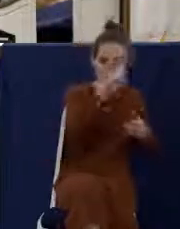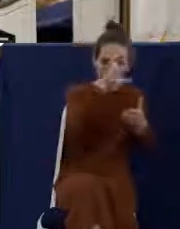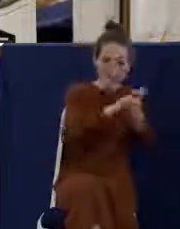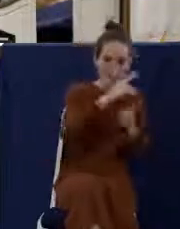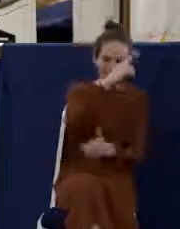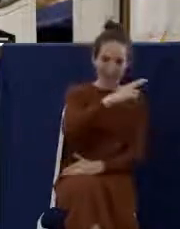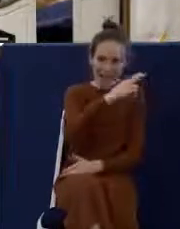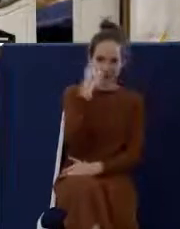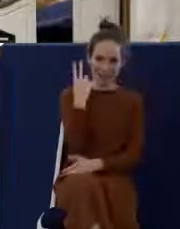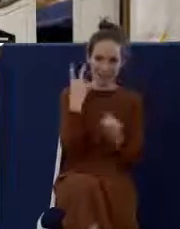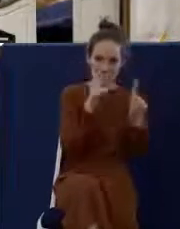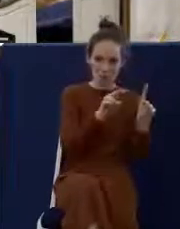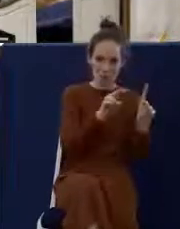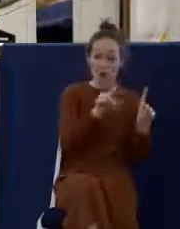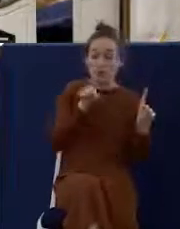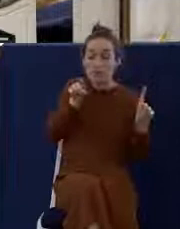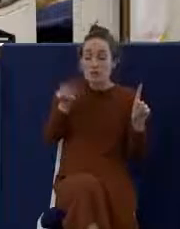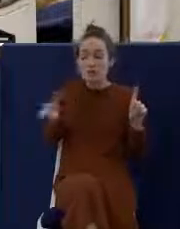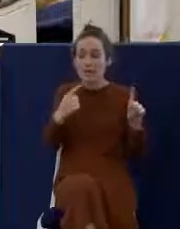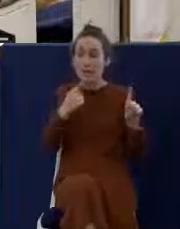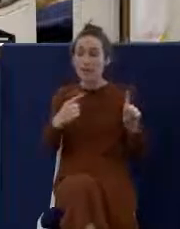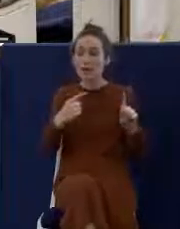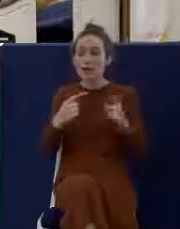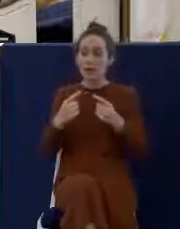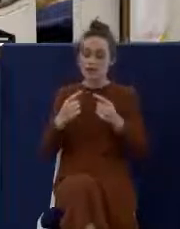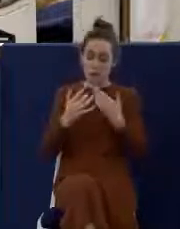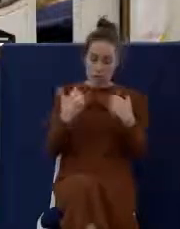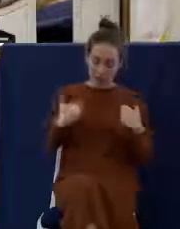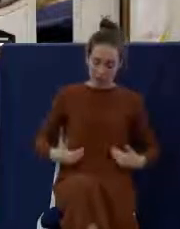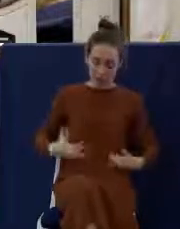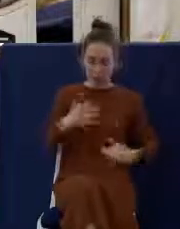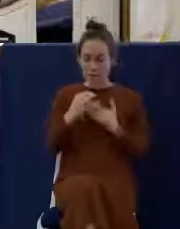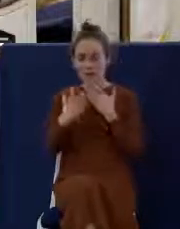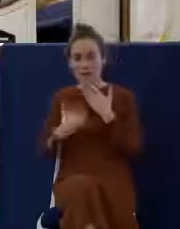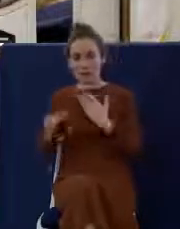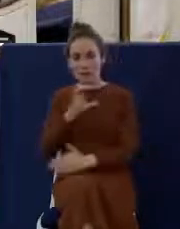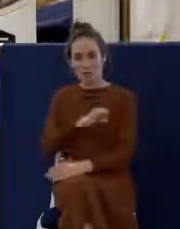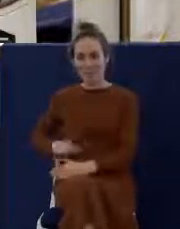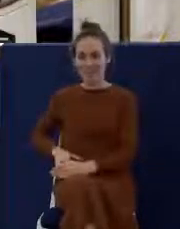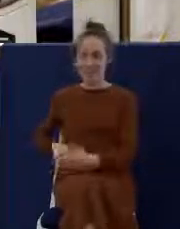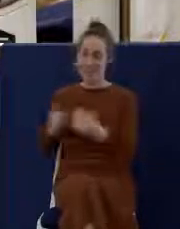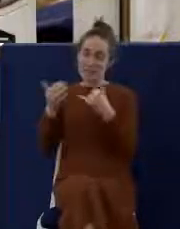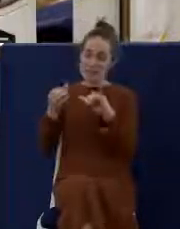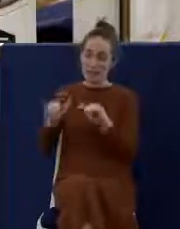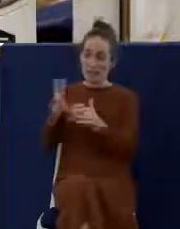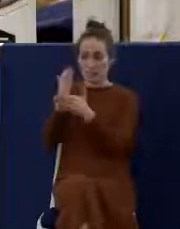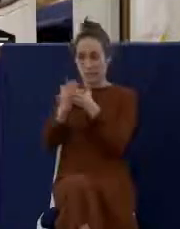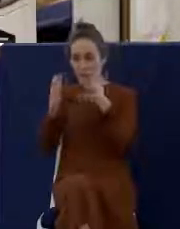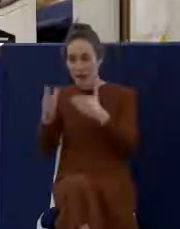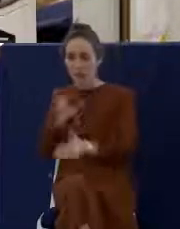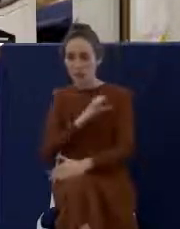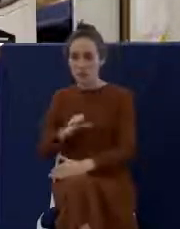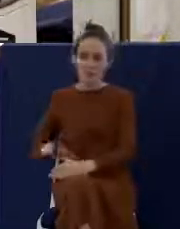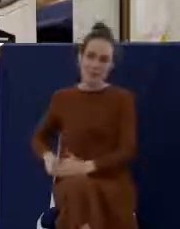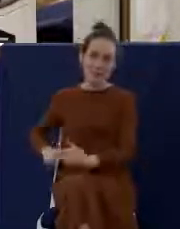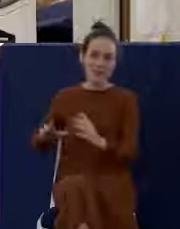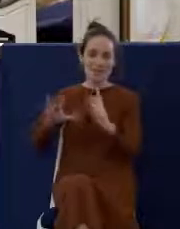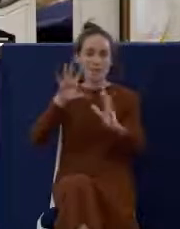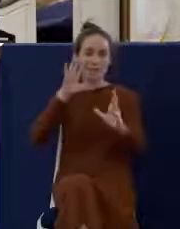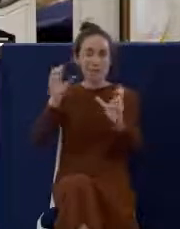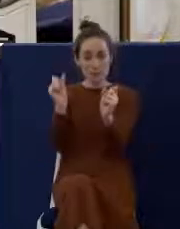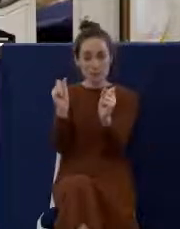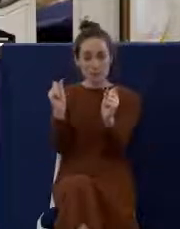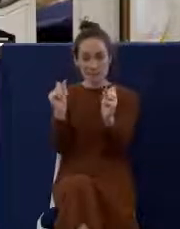elements don't literally change to the body and the blood of Christ. Still, some way, Christ is mystically present in the